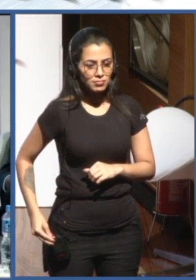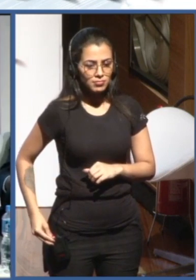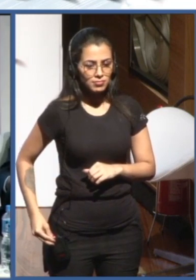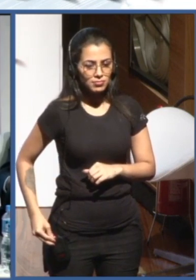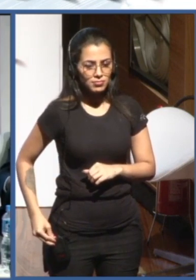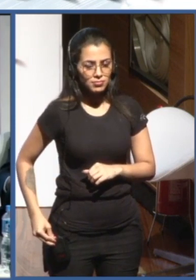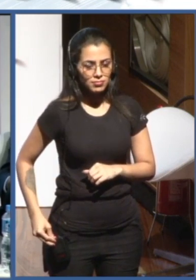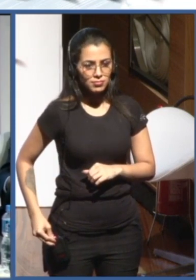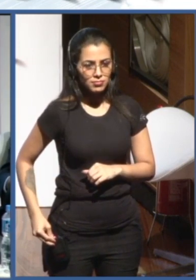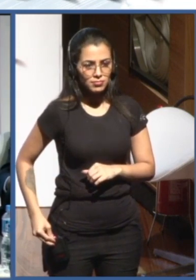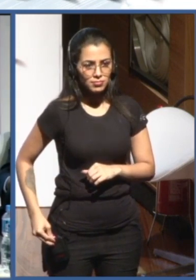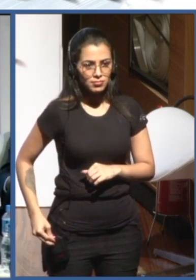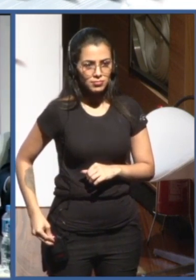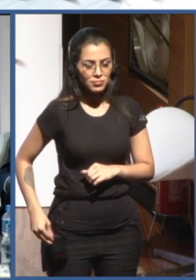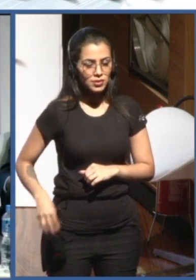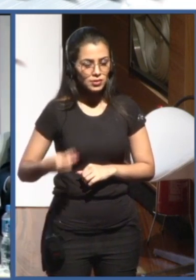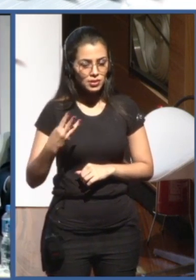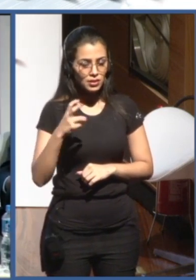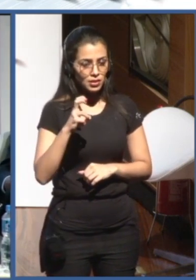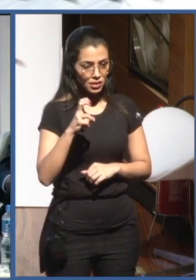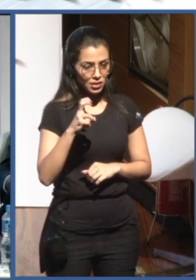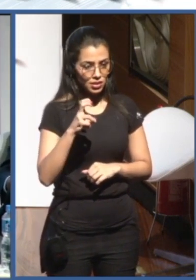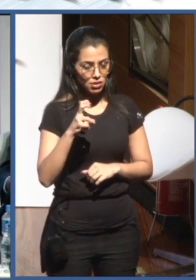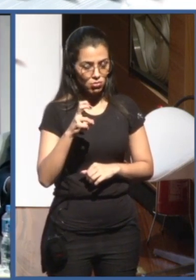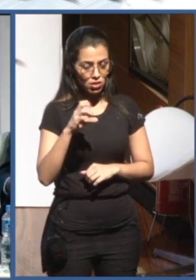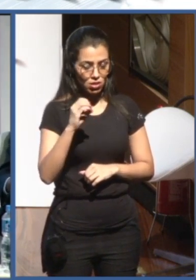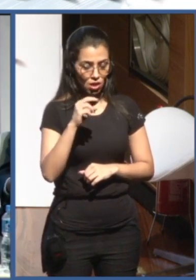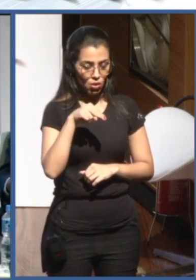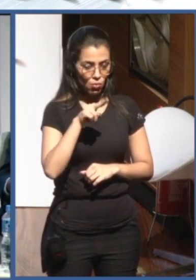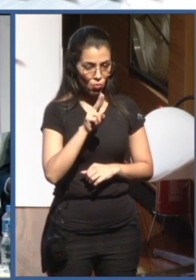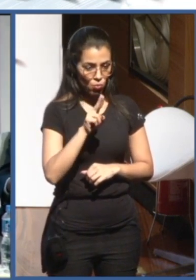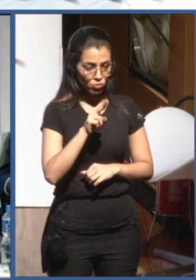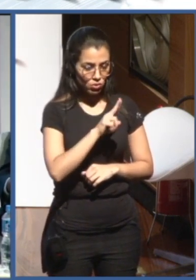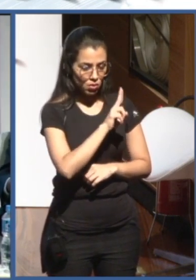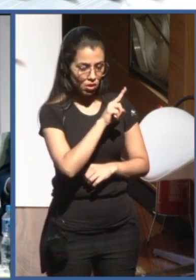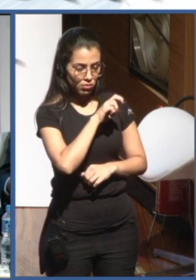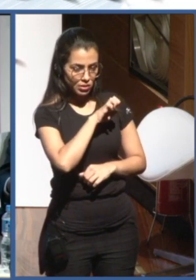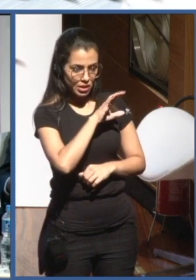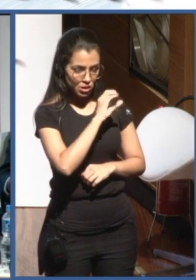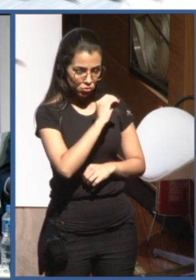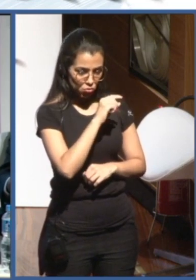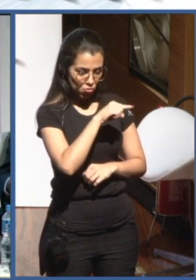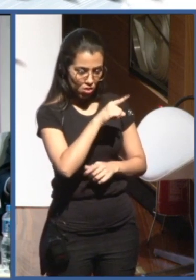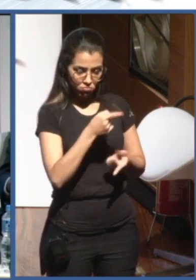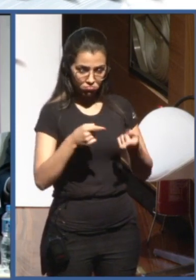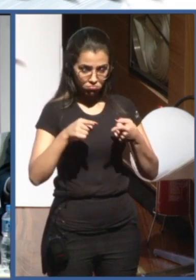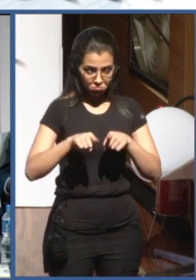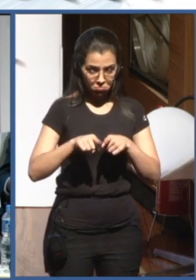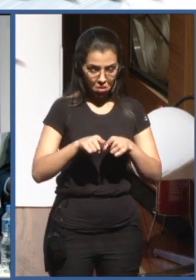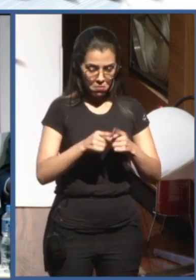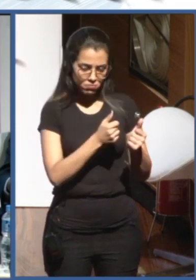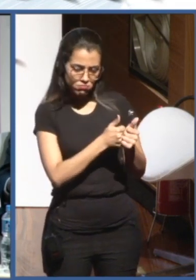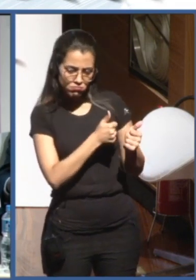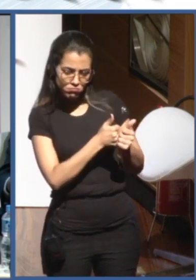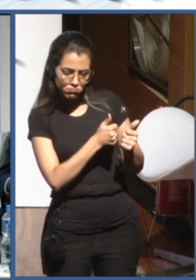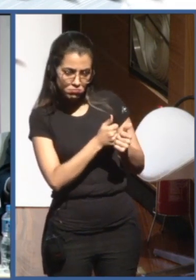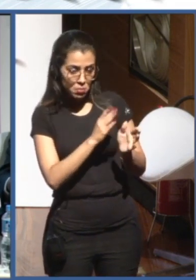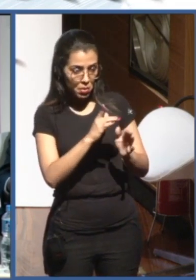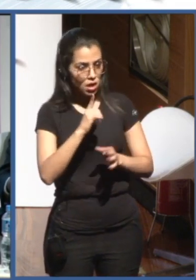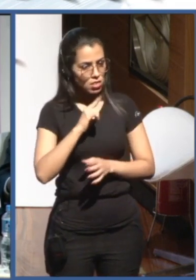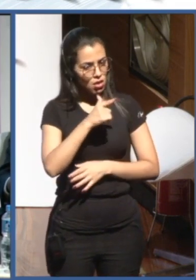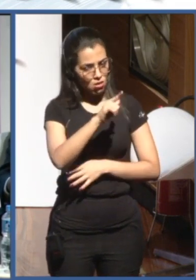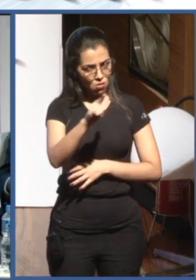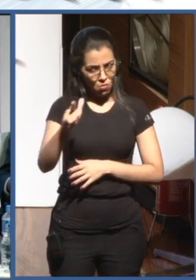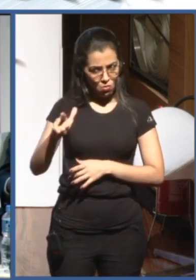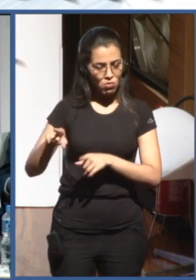UNESCO is a very close partner. And also with the XPRIZE Foundation and the ACM, Association for Computing Machinery. For